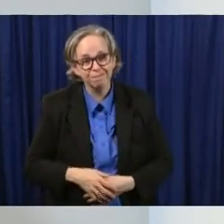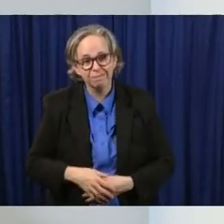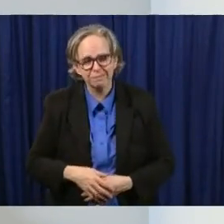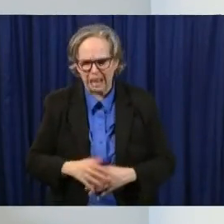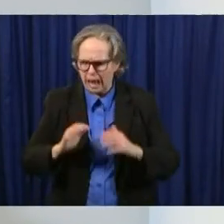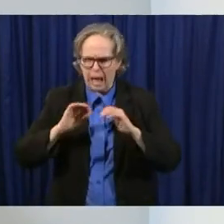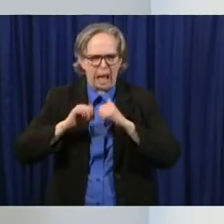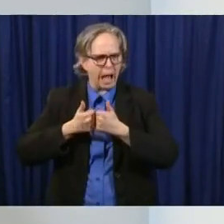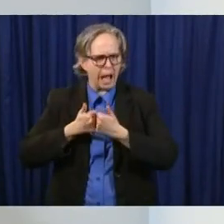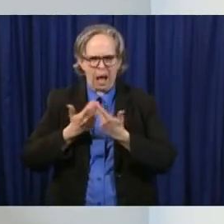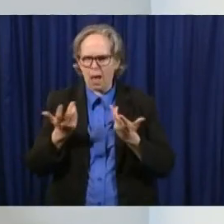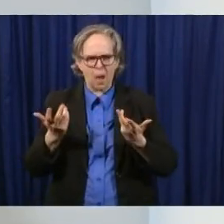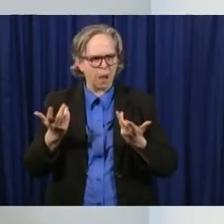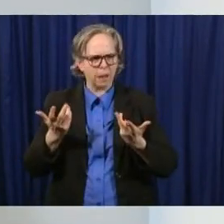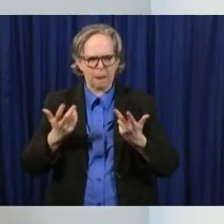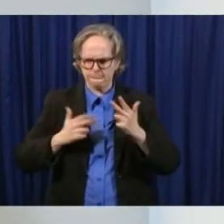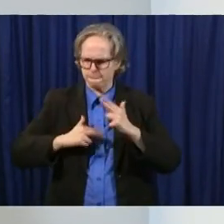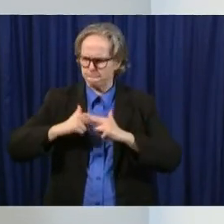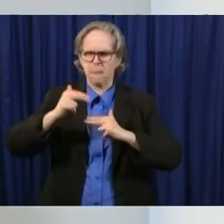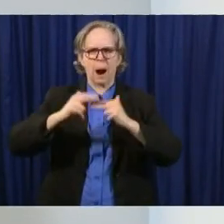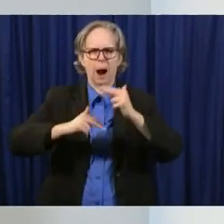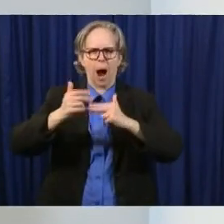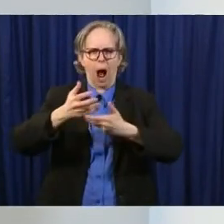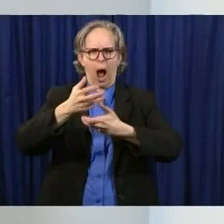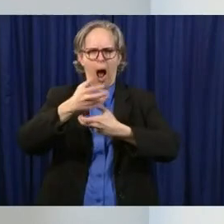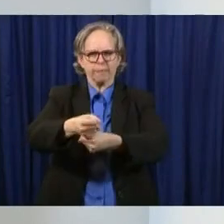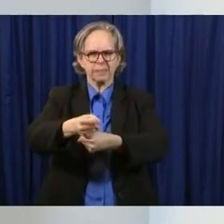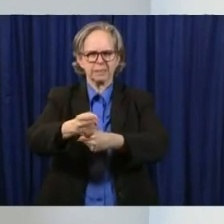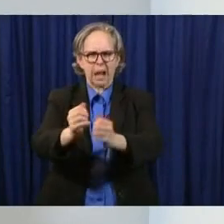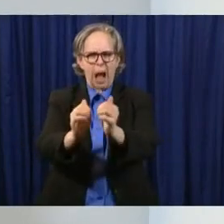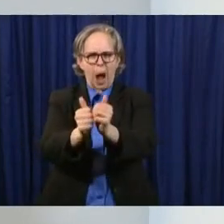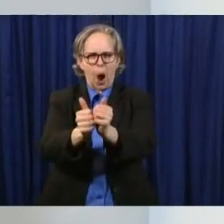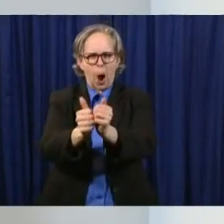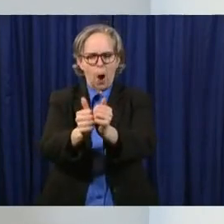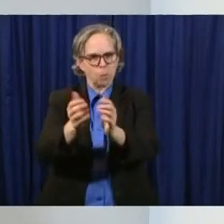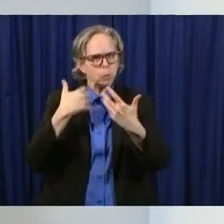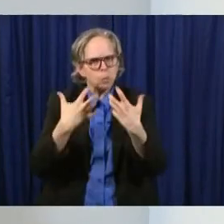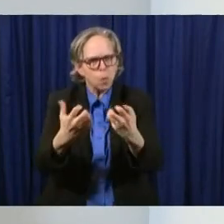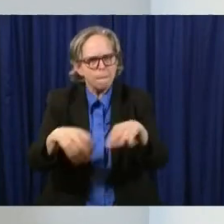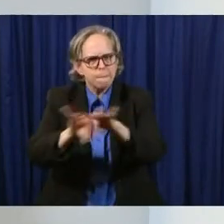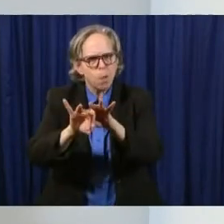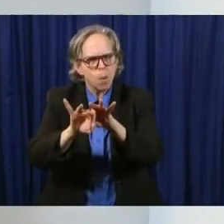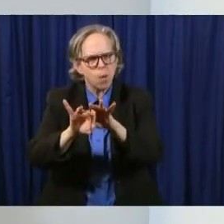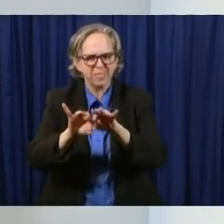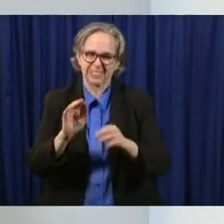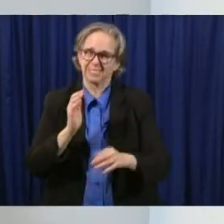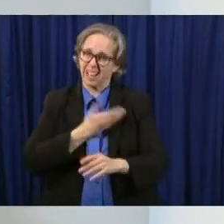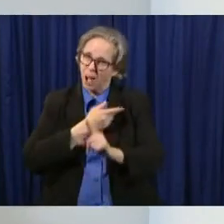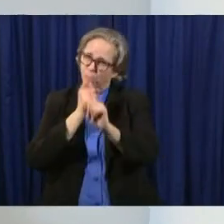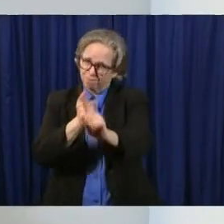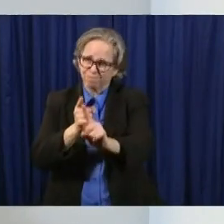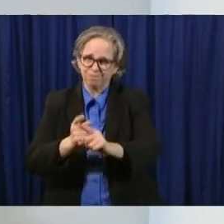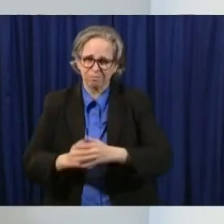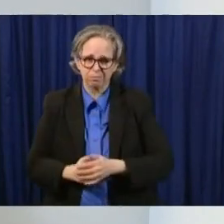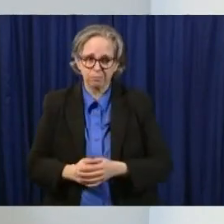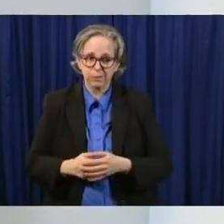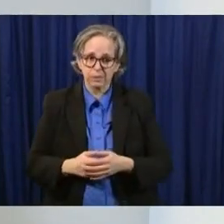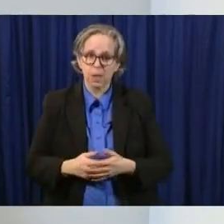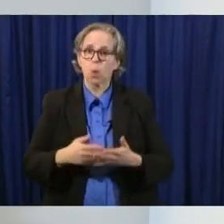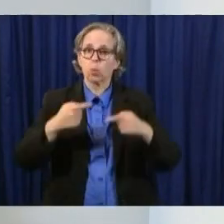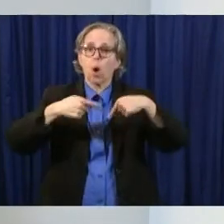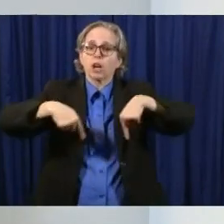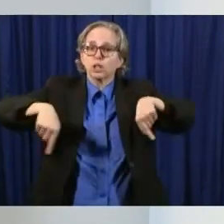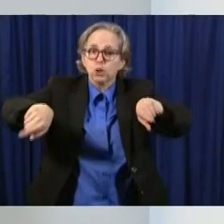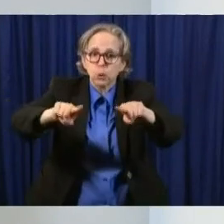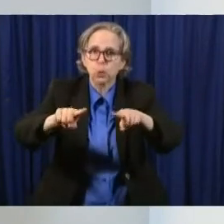important that's what all of this is about it's about building that confidence amongst the public uh and i always